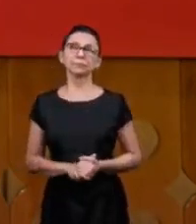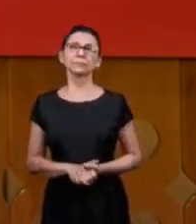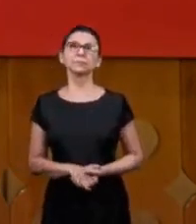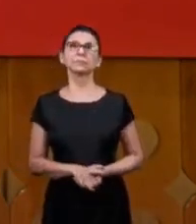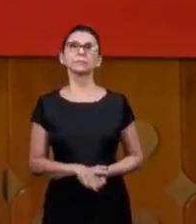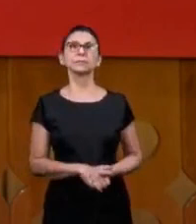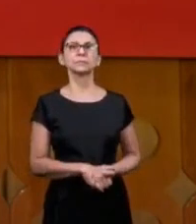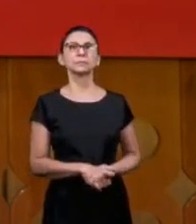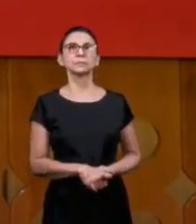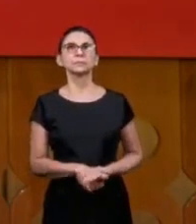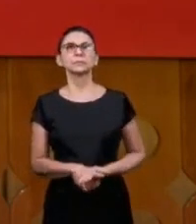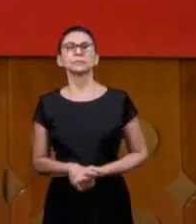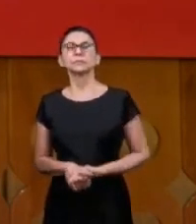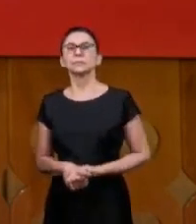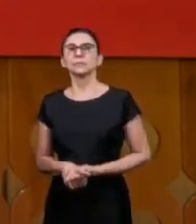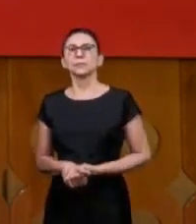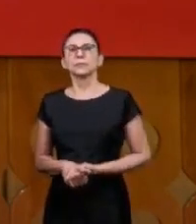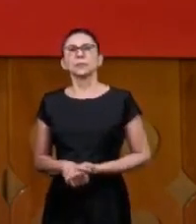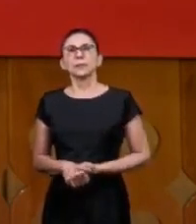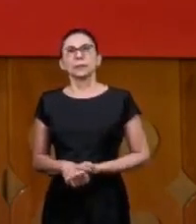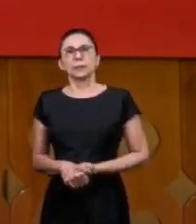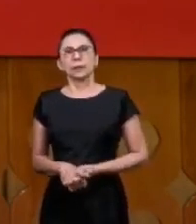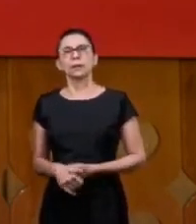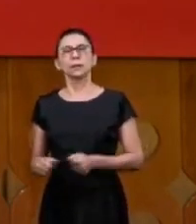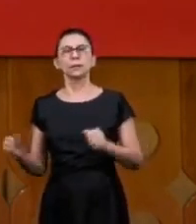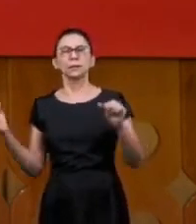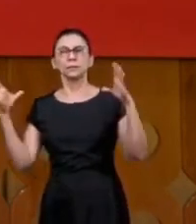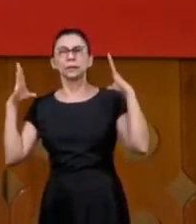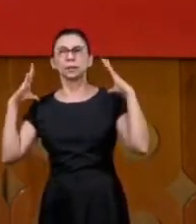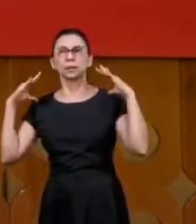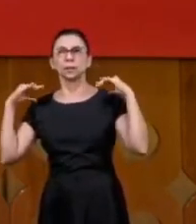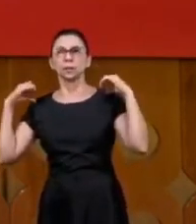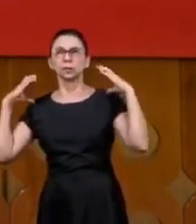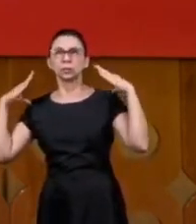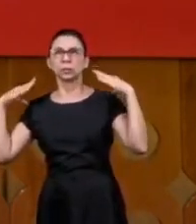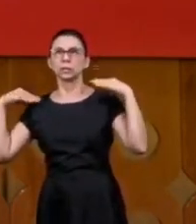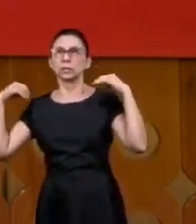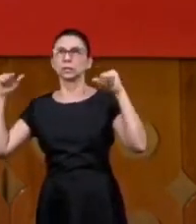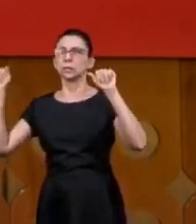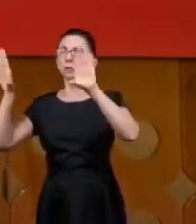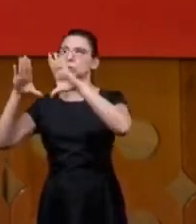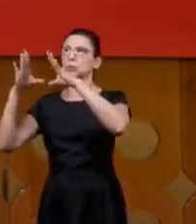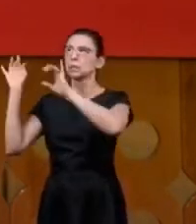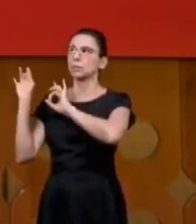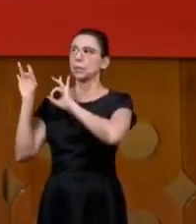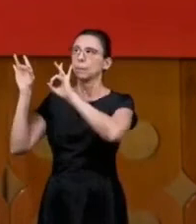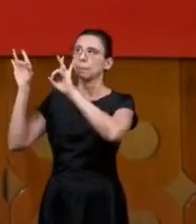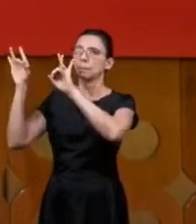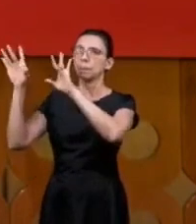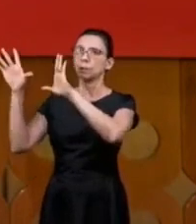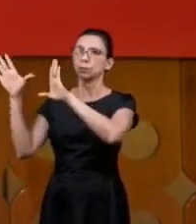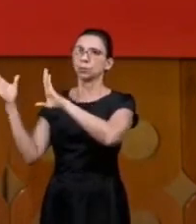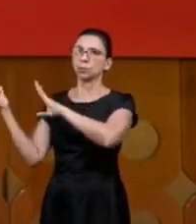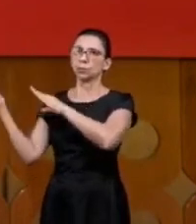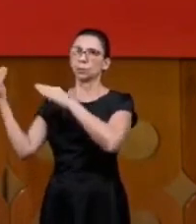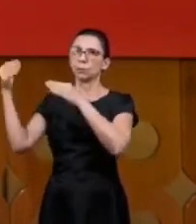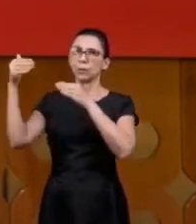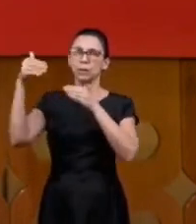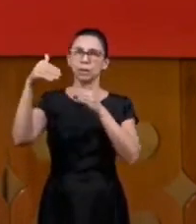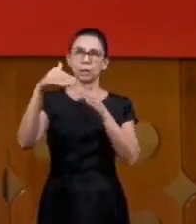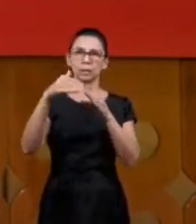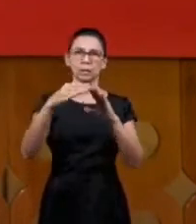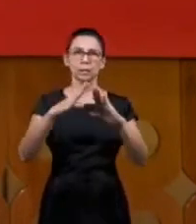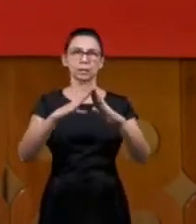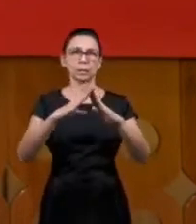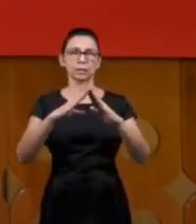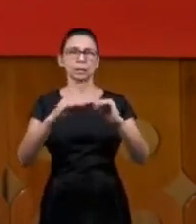in the angels that didn't keep their ordination they reserved the darkness and eternal prisons until the judgment